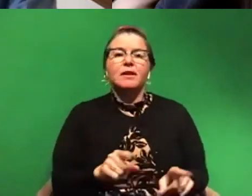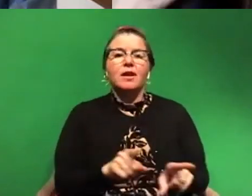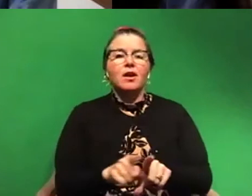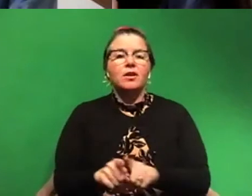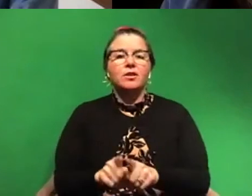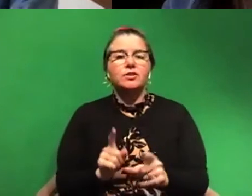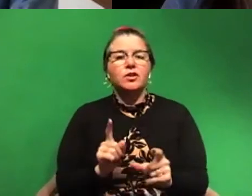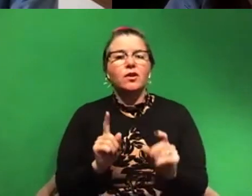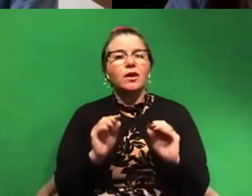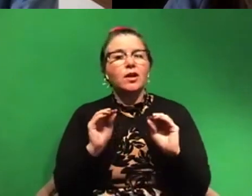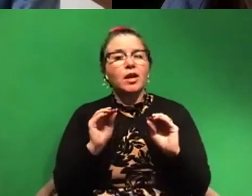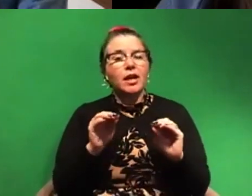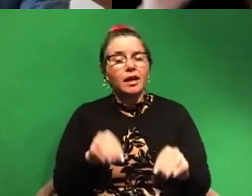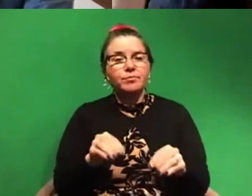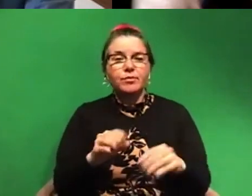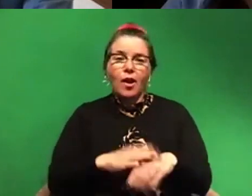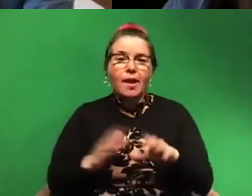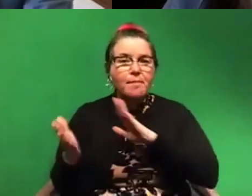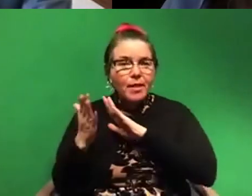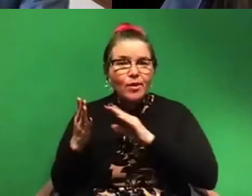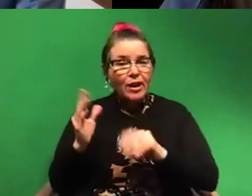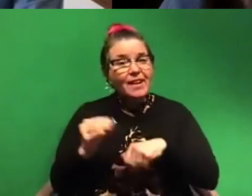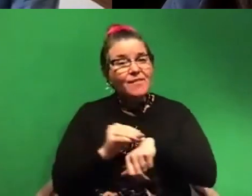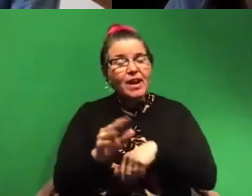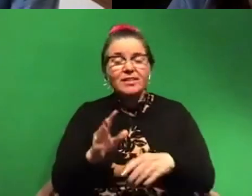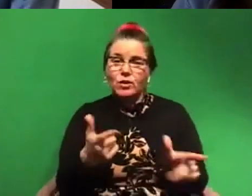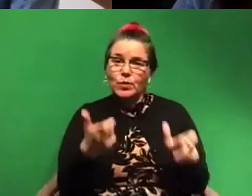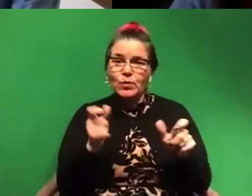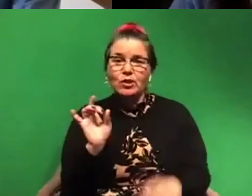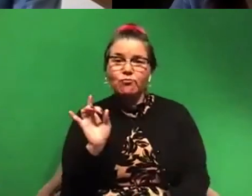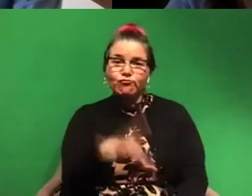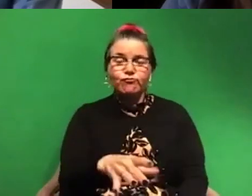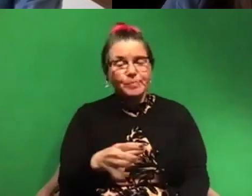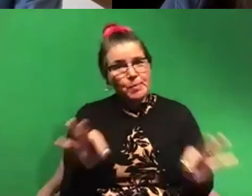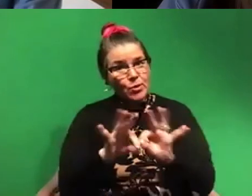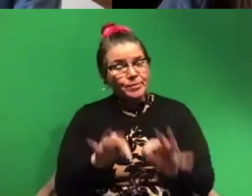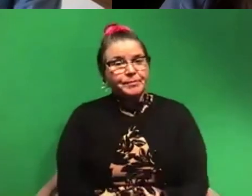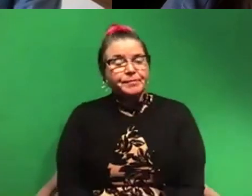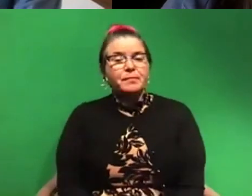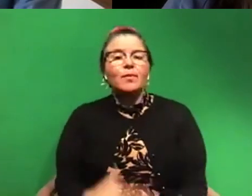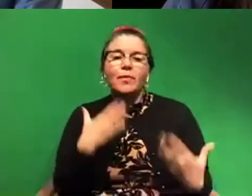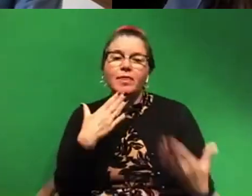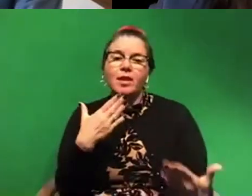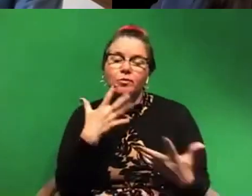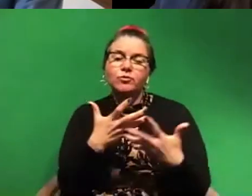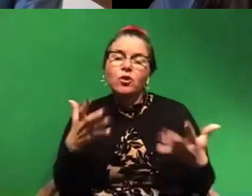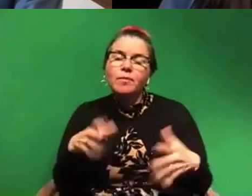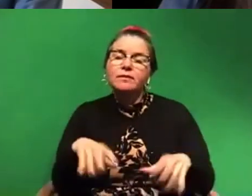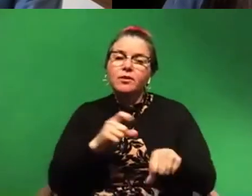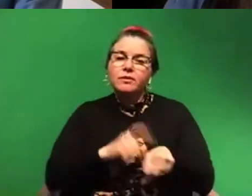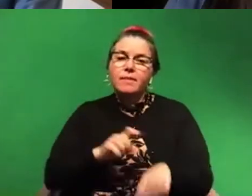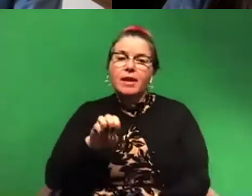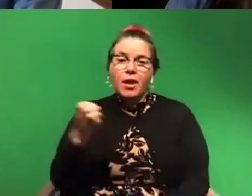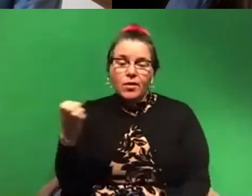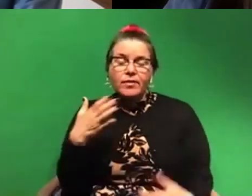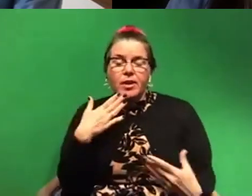on a pillow, which is also great advice when you can get it out really quickly. That's very important. All right. So thank you so much for taking the time, Aaron. Thank you